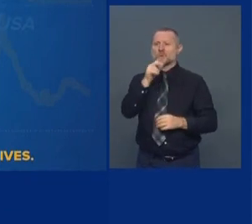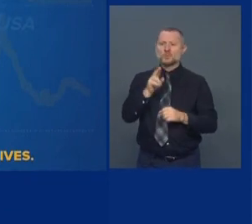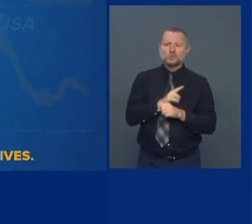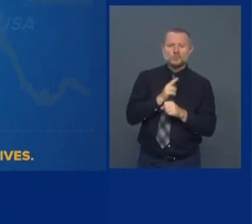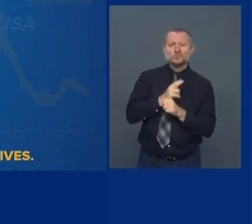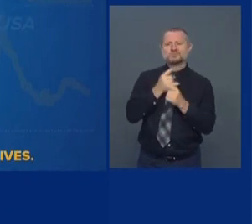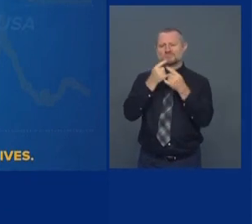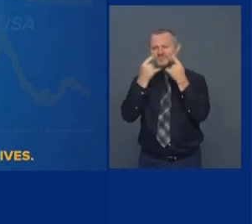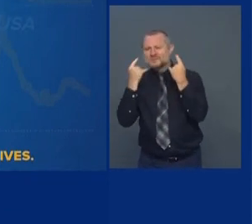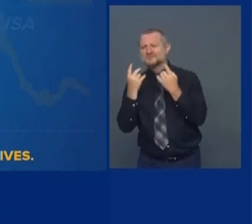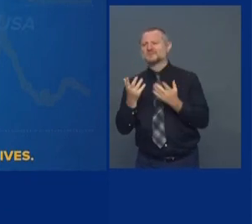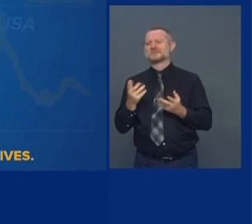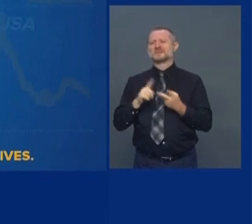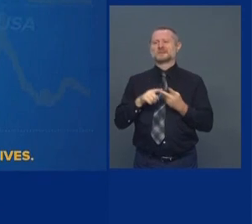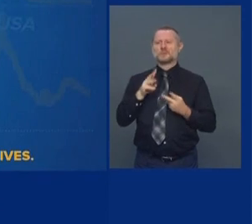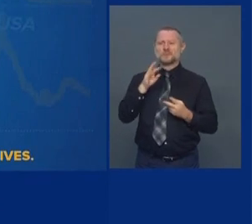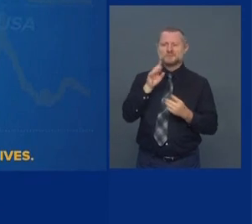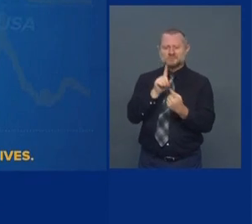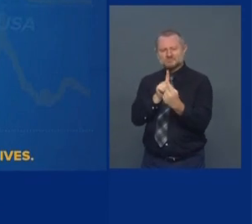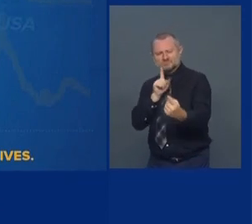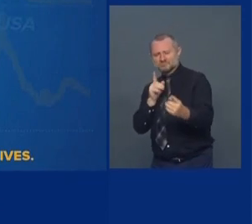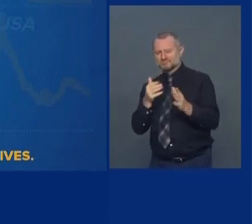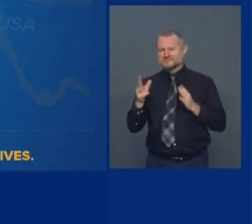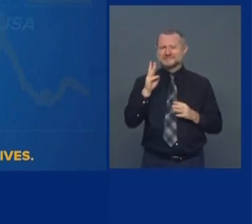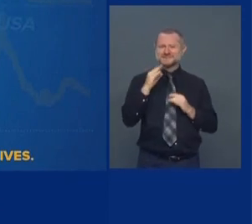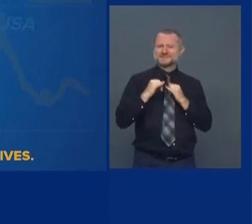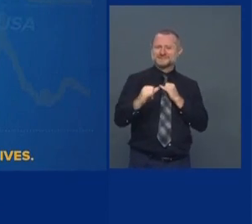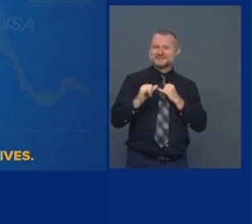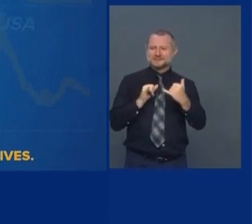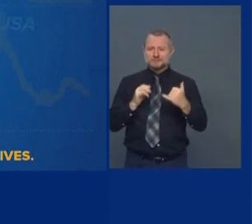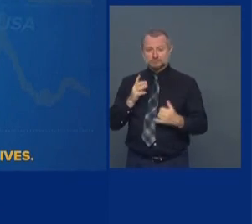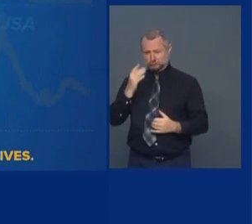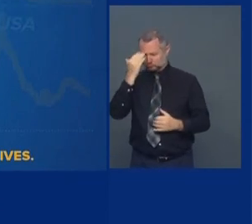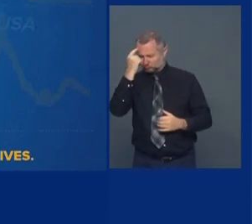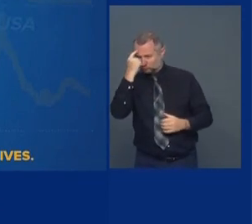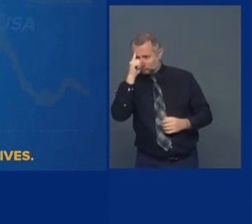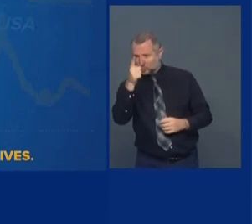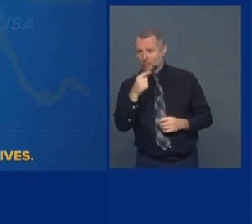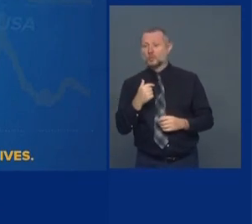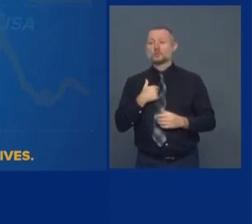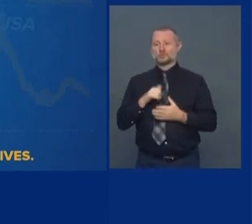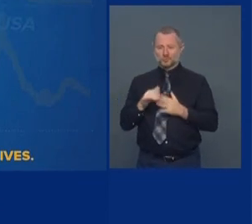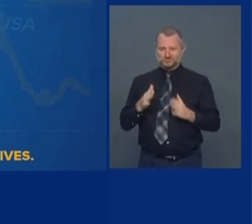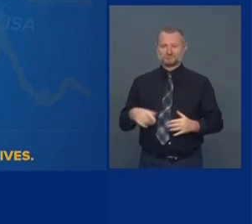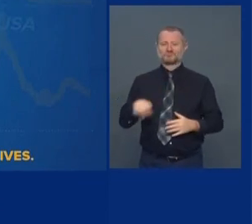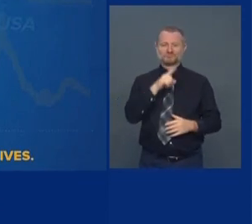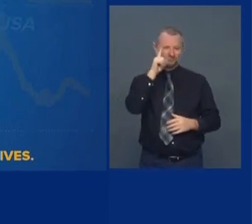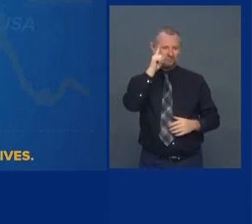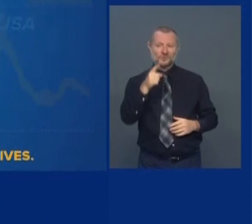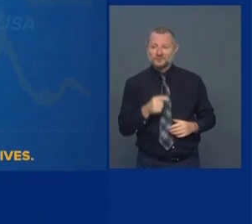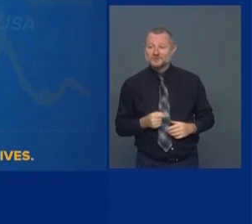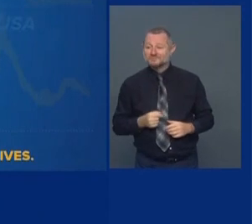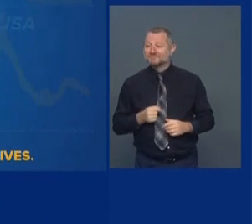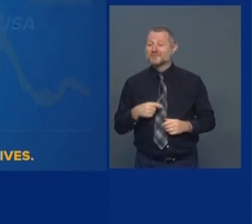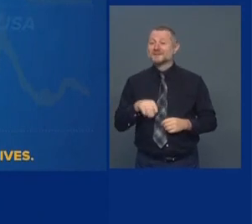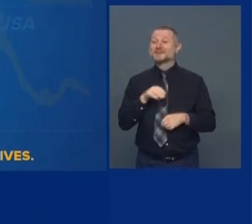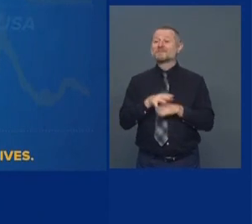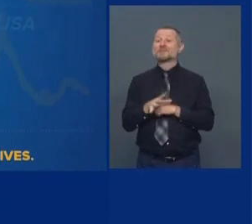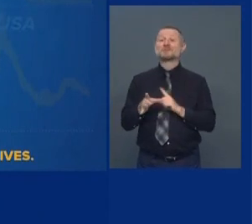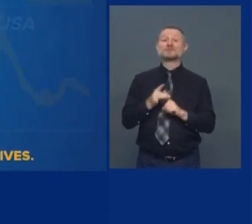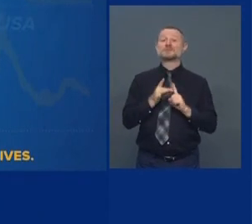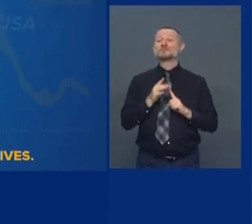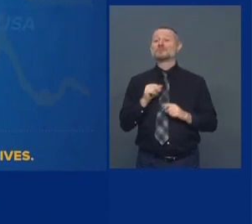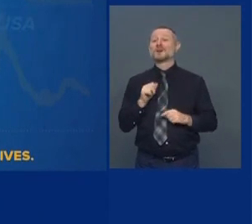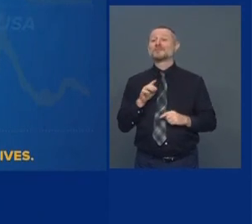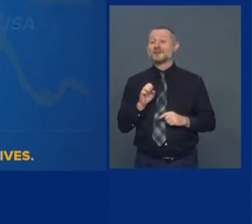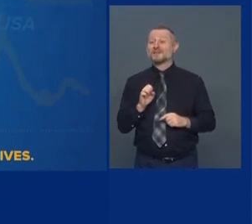social distancing? Who's being smart? New Yorkers. And the infection rate is a pure function of